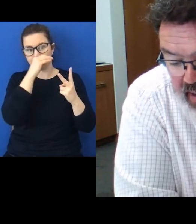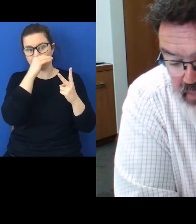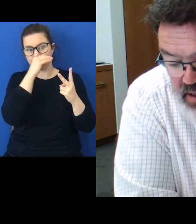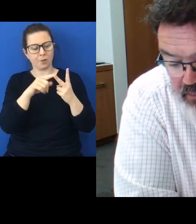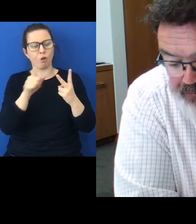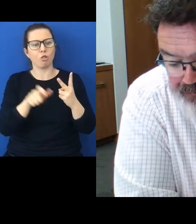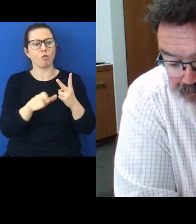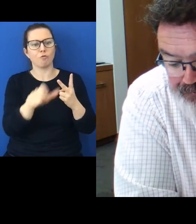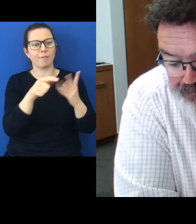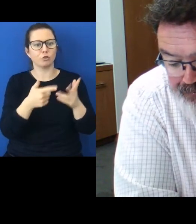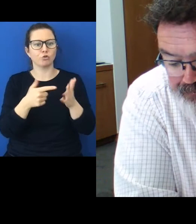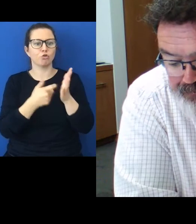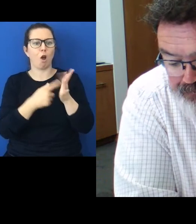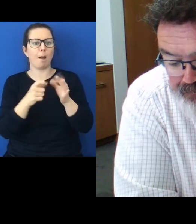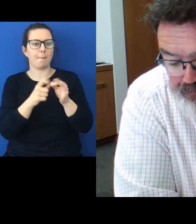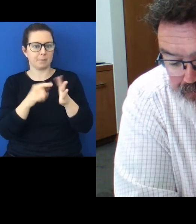tribes